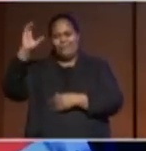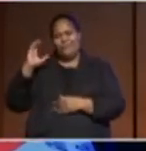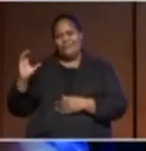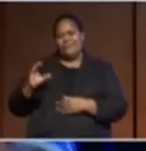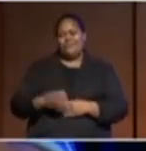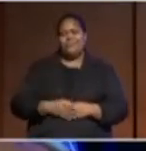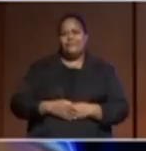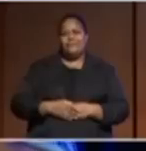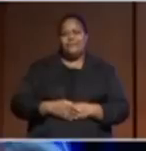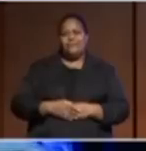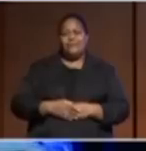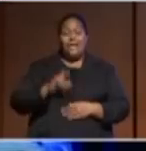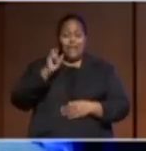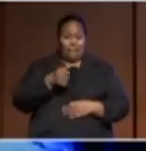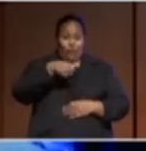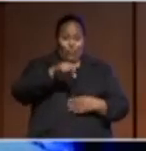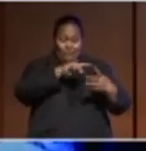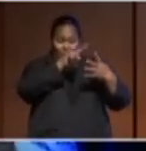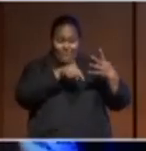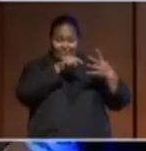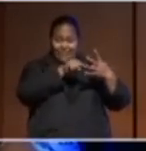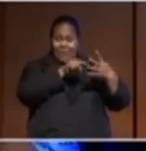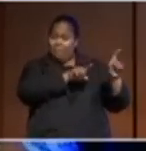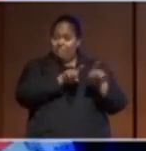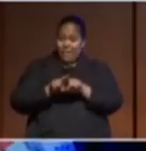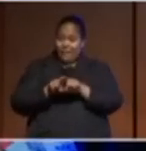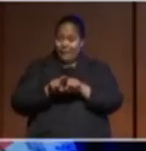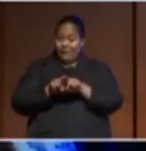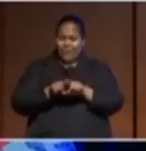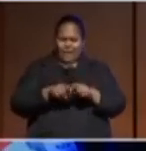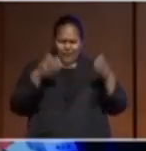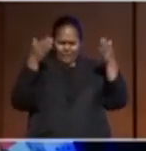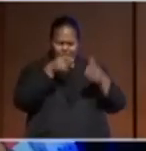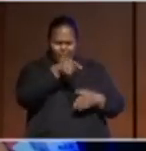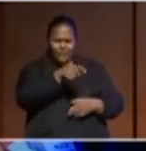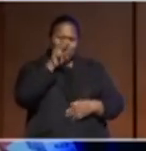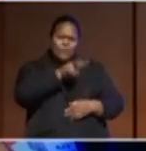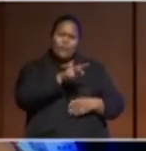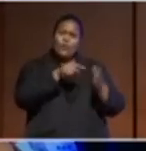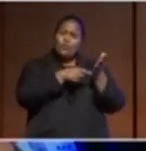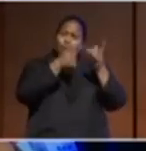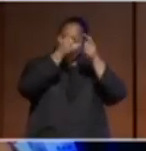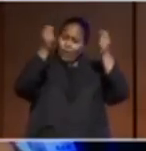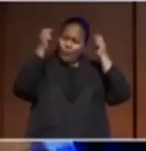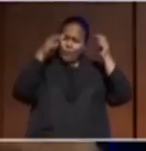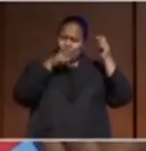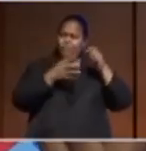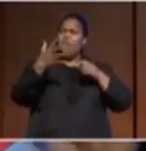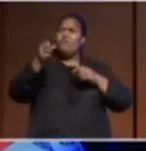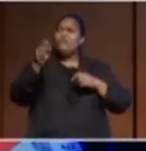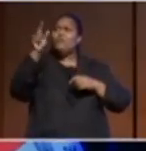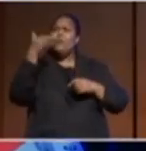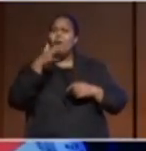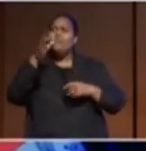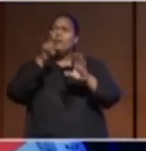And so if you were to use that definition and apply it to Tuvalu in 50 to 100 years. The scientists are saying that we could be gone